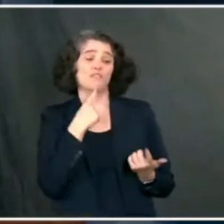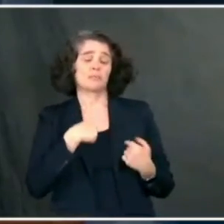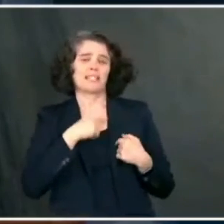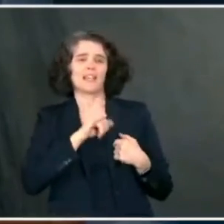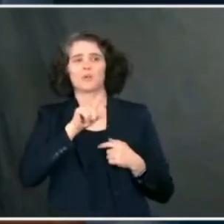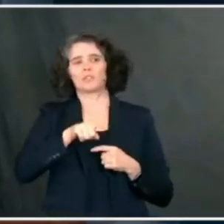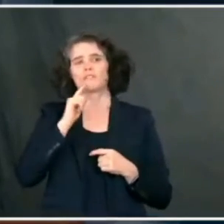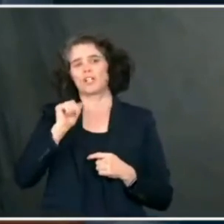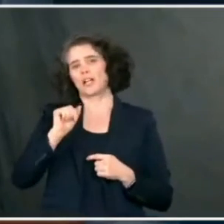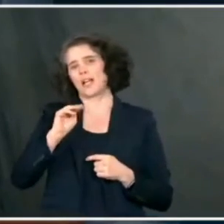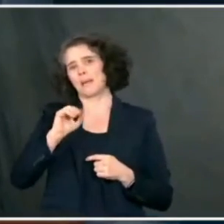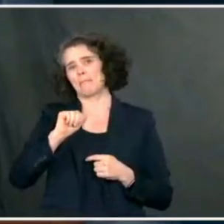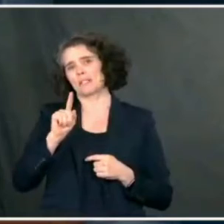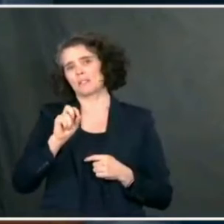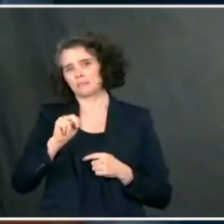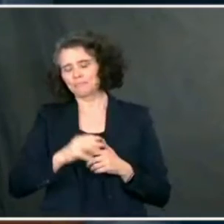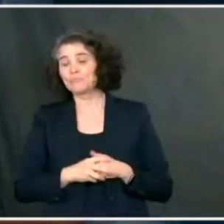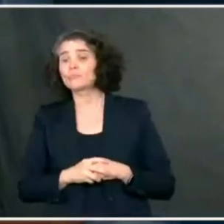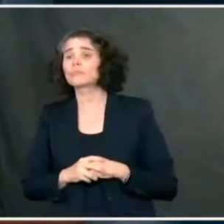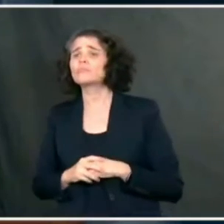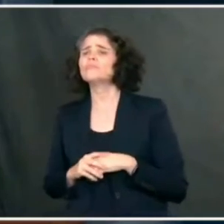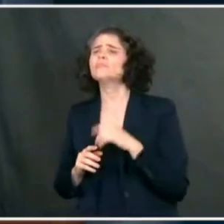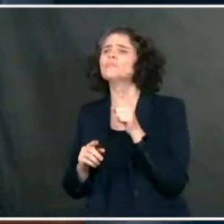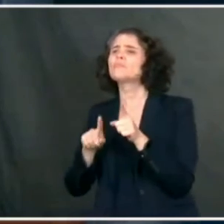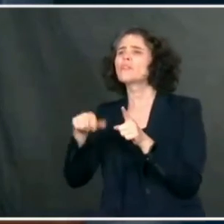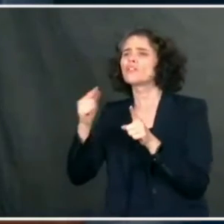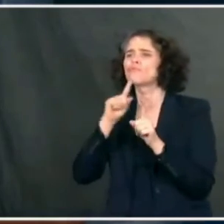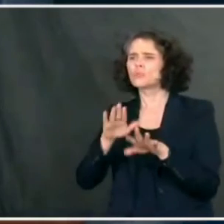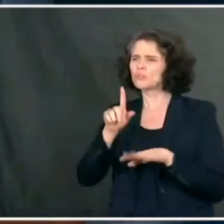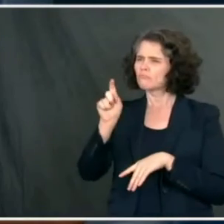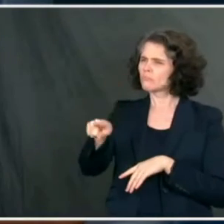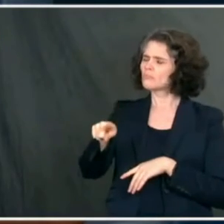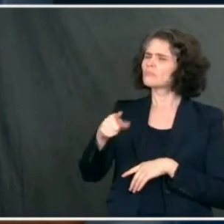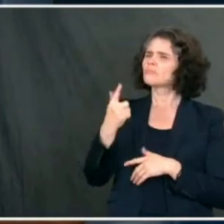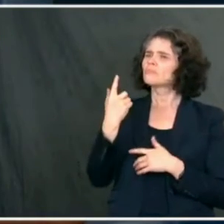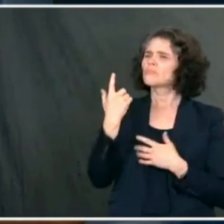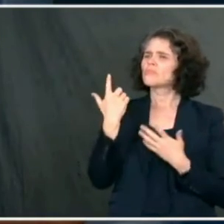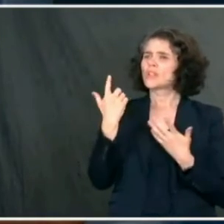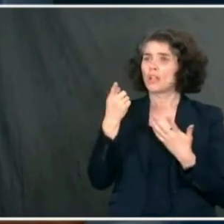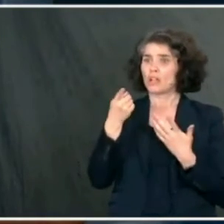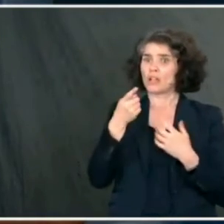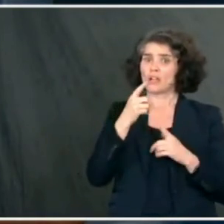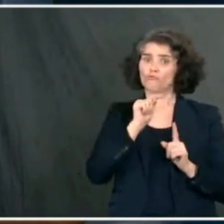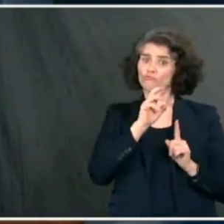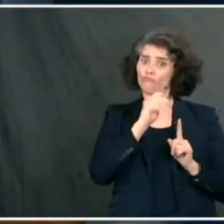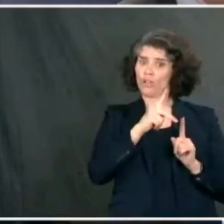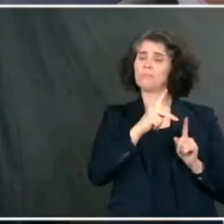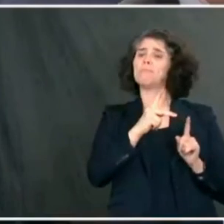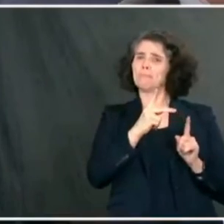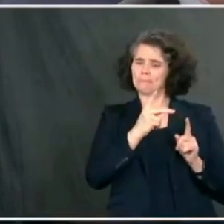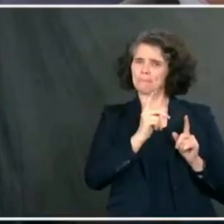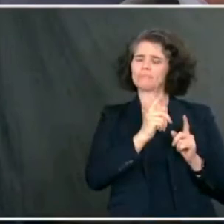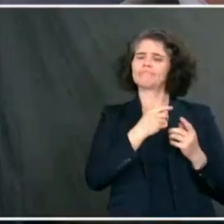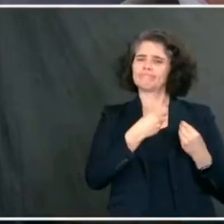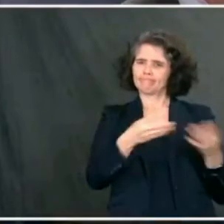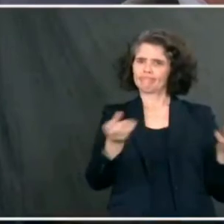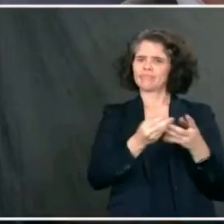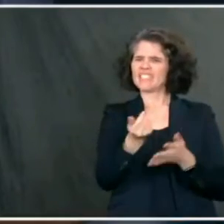pardons that Trump handed out on his way out the door? And do you know if the DOJ or anyone is reviewing any of those?